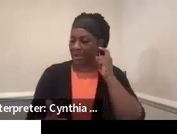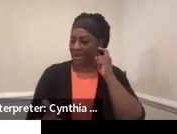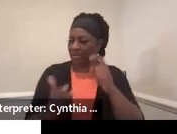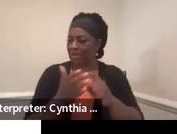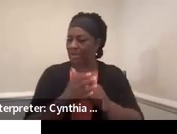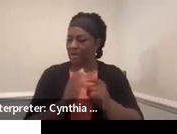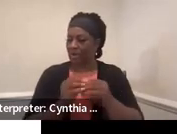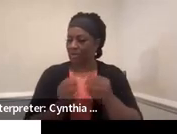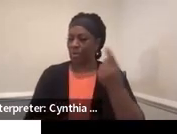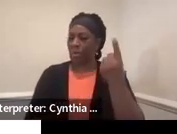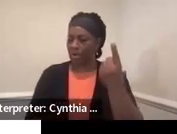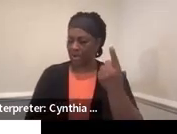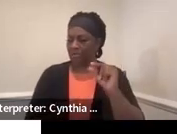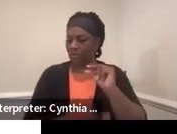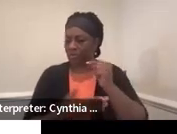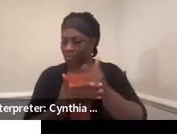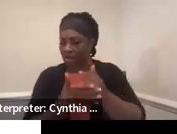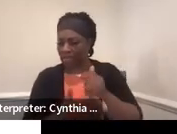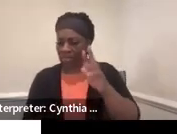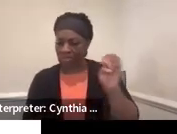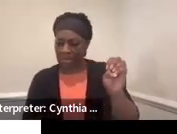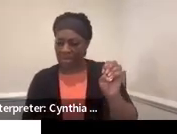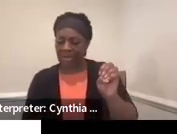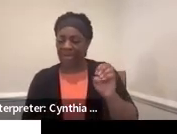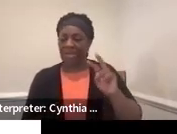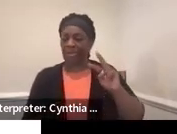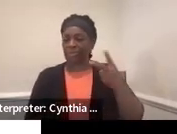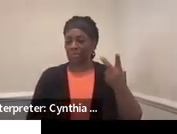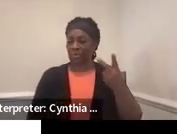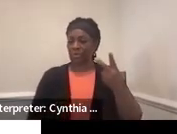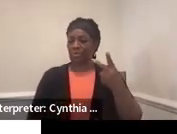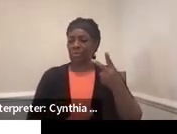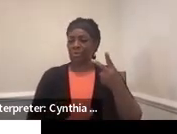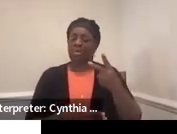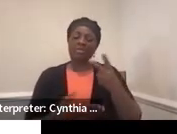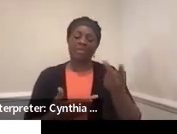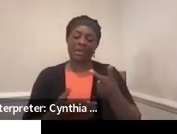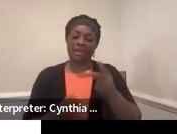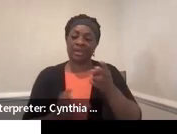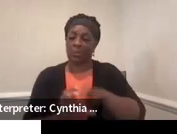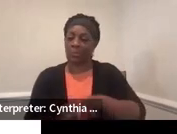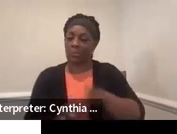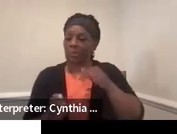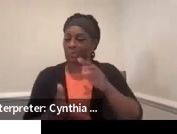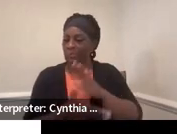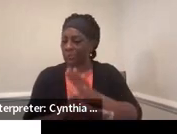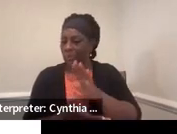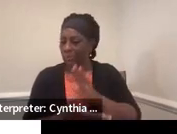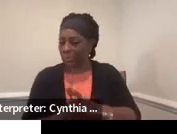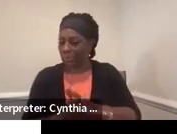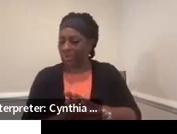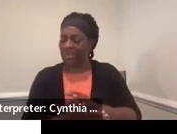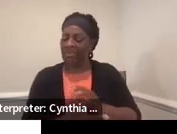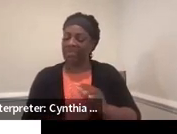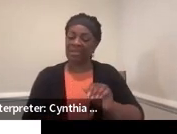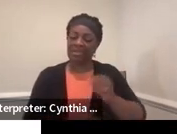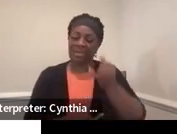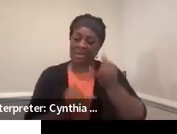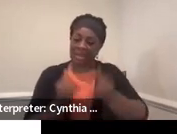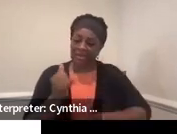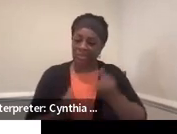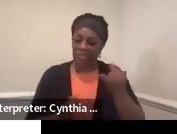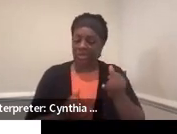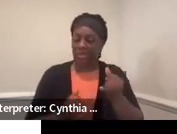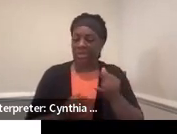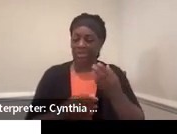rates, Indicator 2, which are dropout rates, and Indicator 14, which are post-school outcomes. And one of the points that